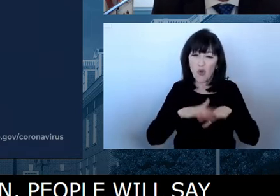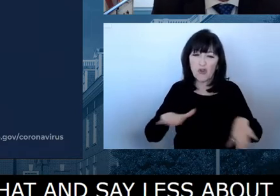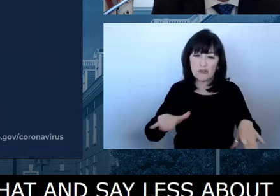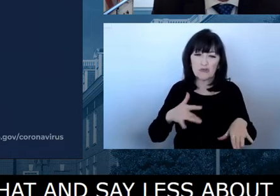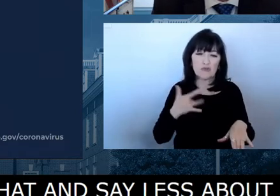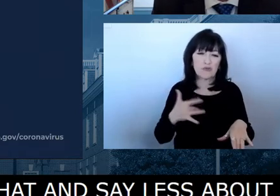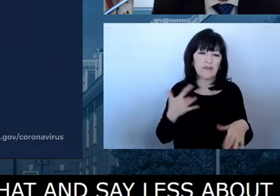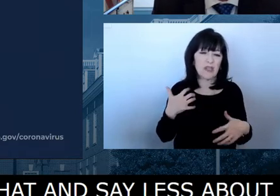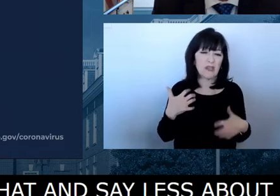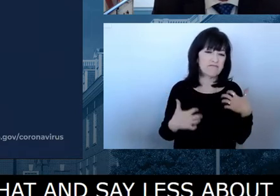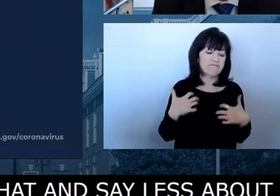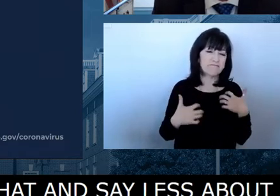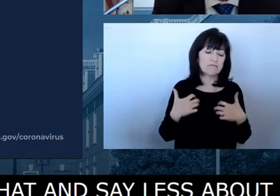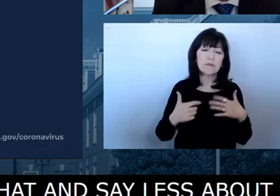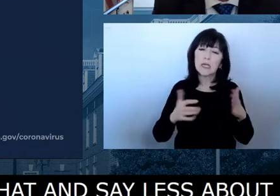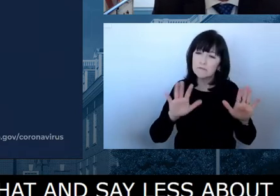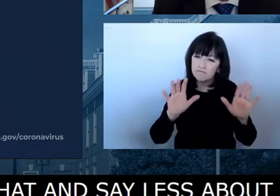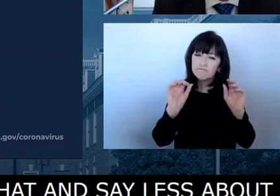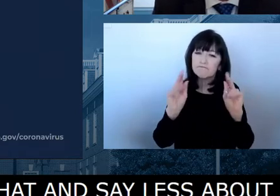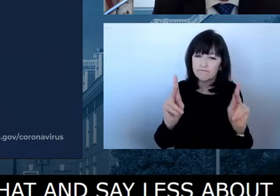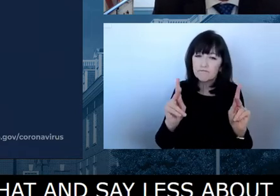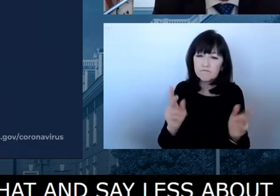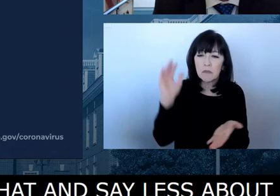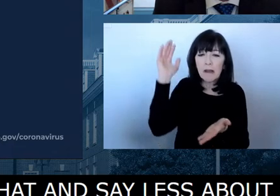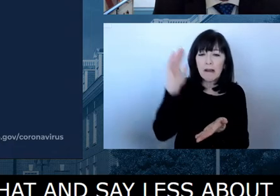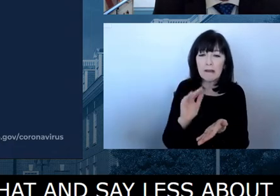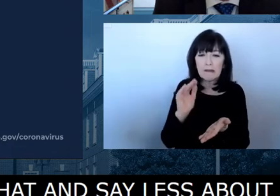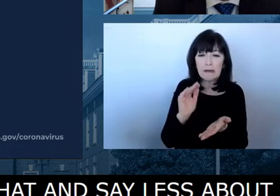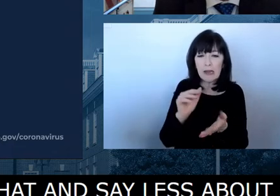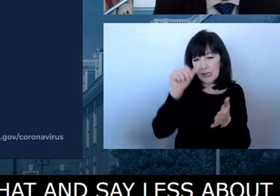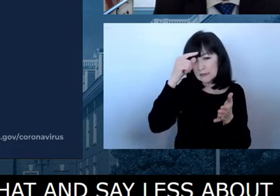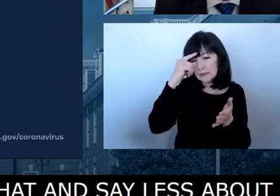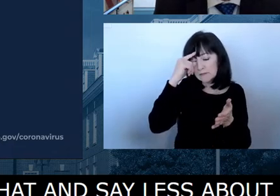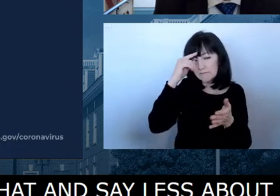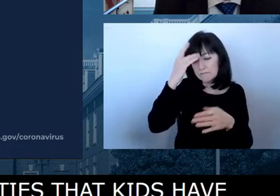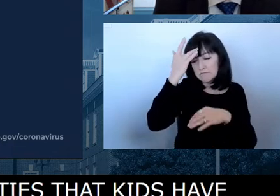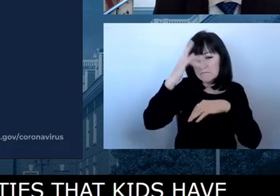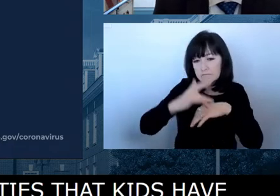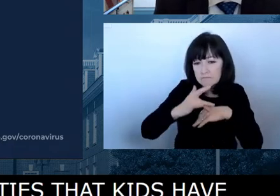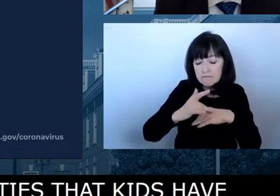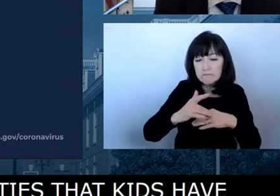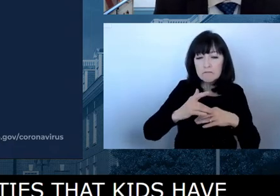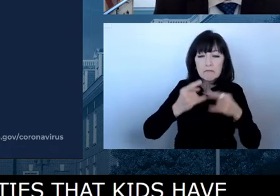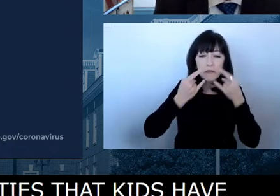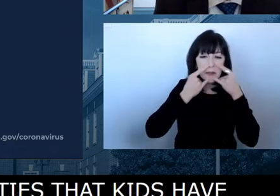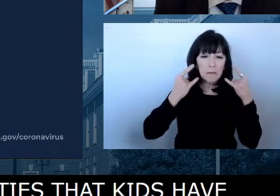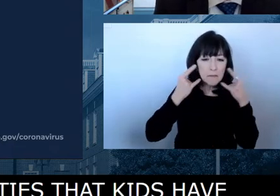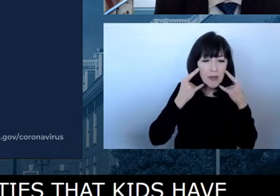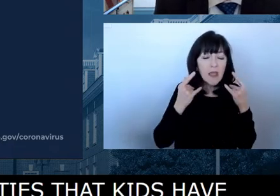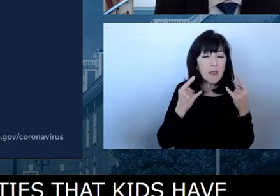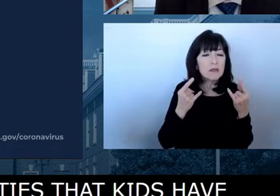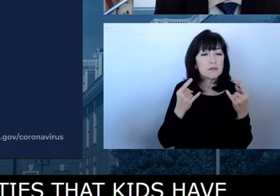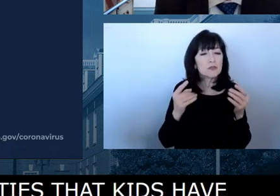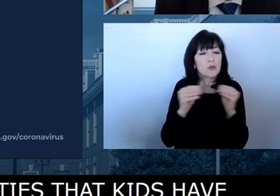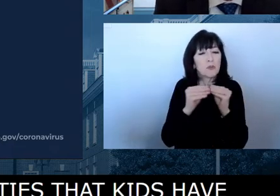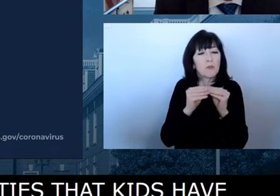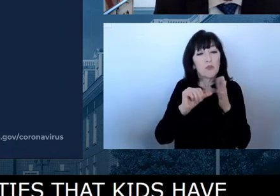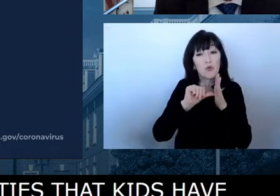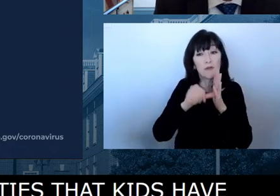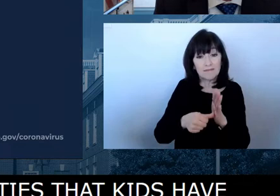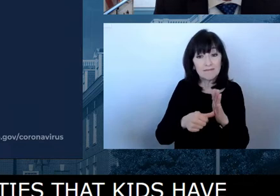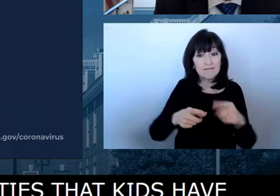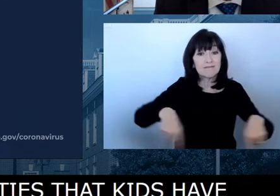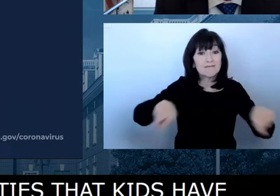and, and hold the kind of activities, participate in things that they otherwise would have. So we have an opportunity here if we